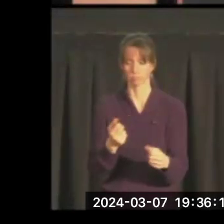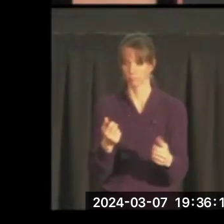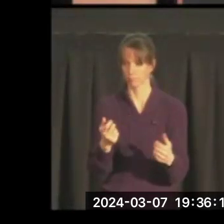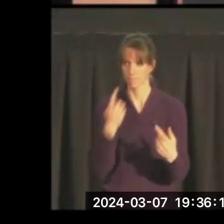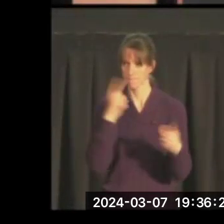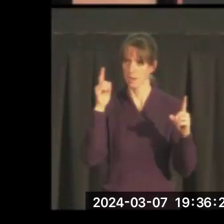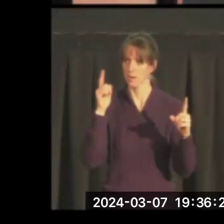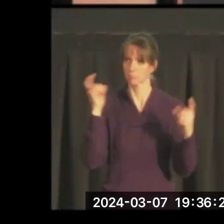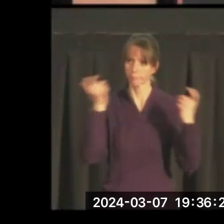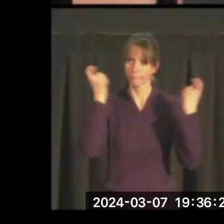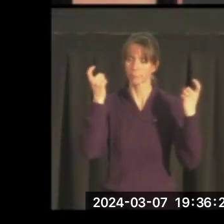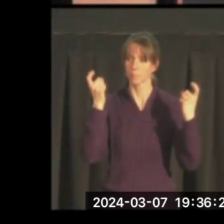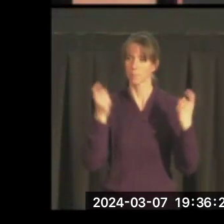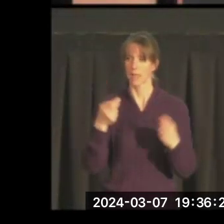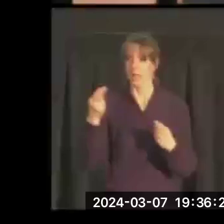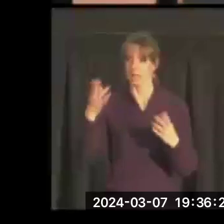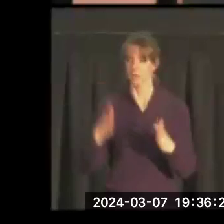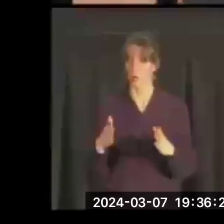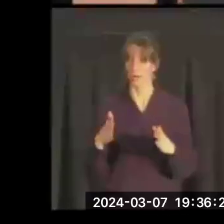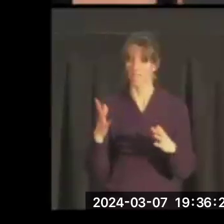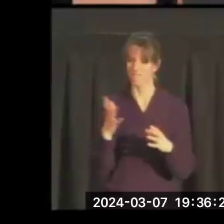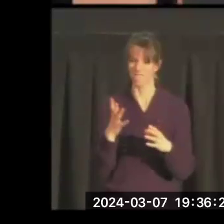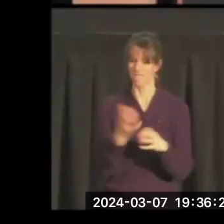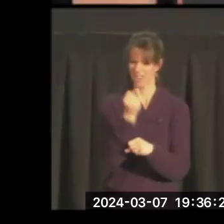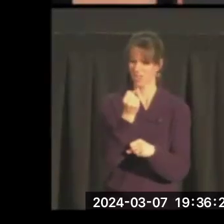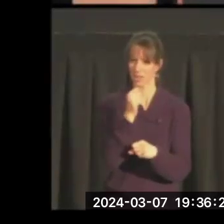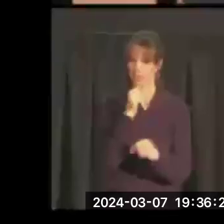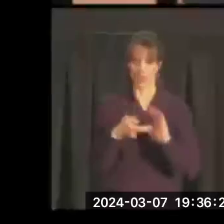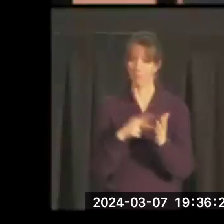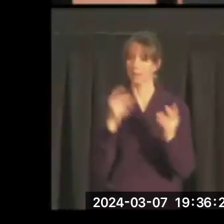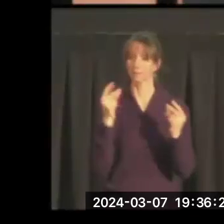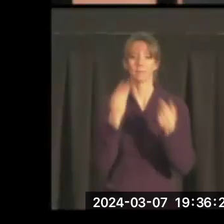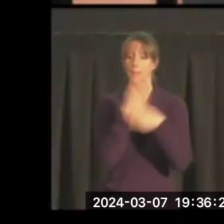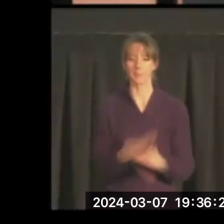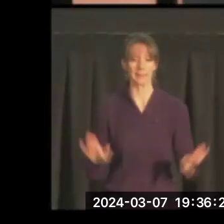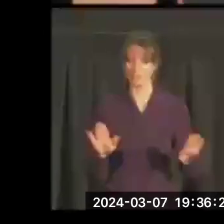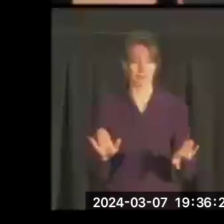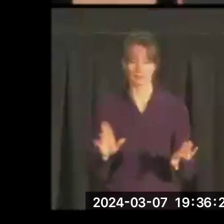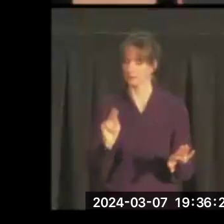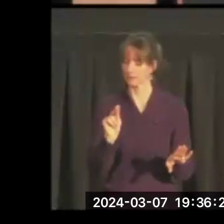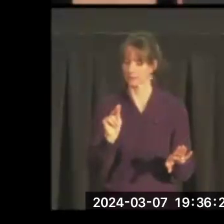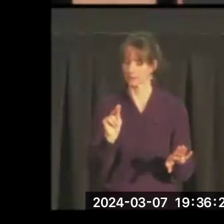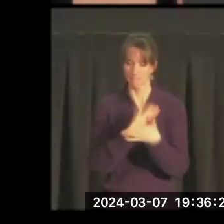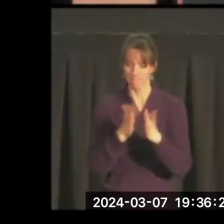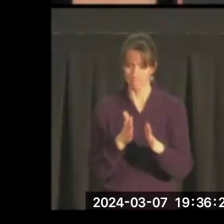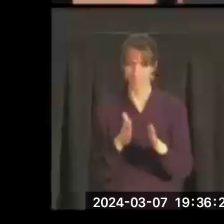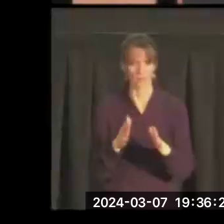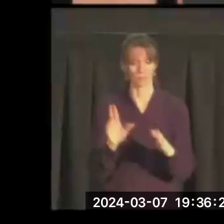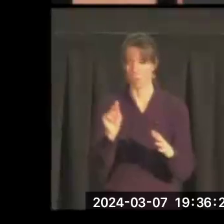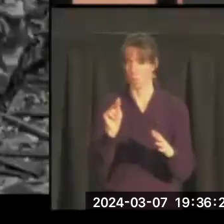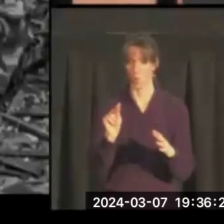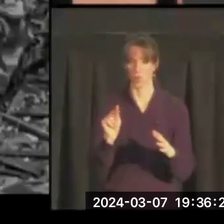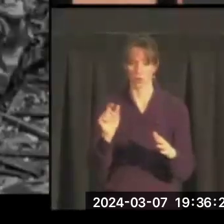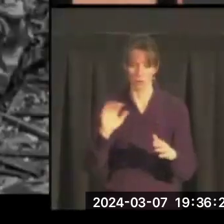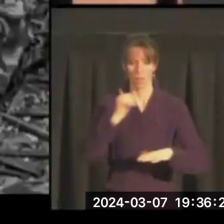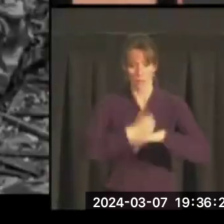But as a historian, I'll tell you that victory doesn't mean suddenly that there is peace. And all the pieces are put back together again.